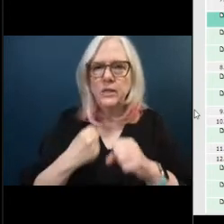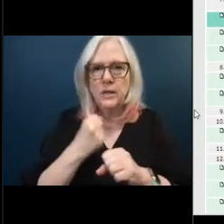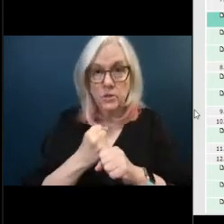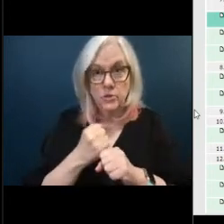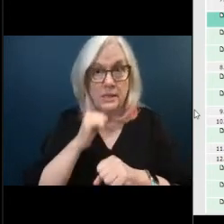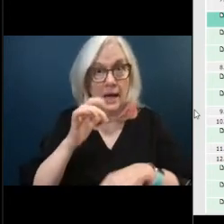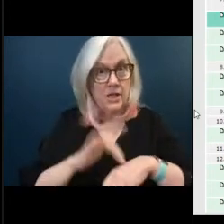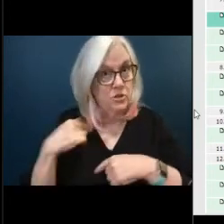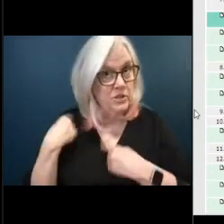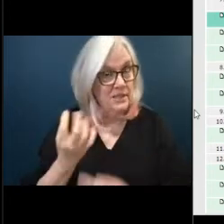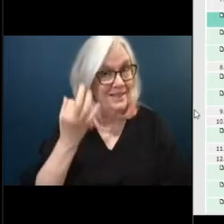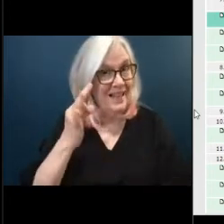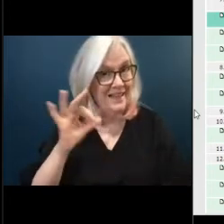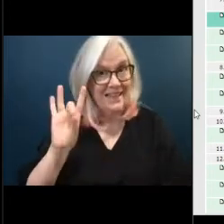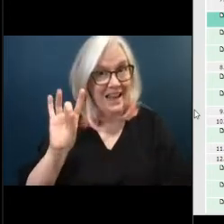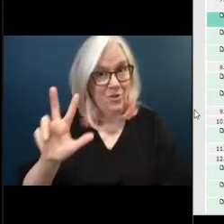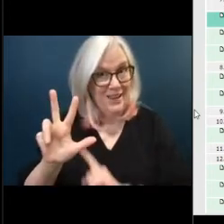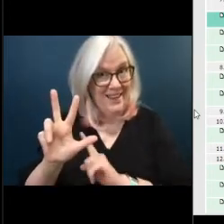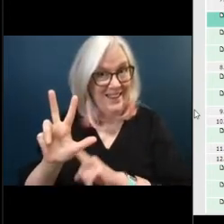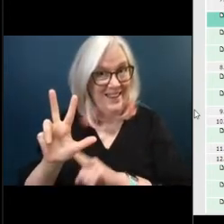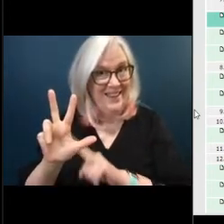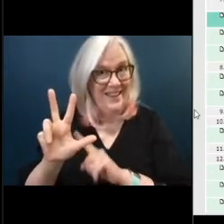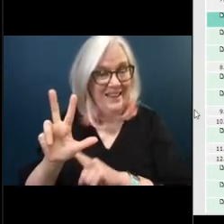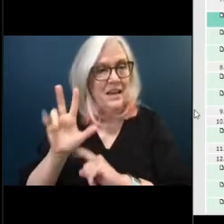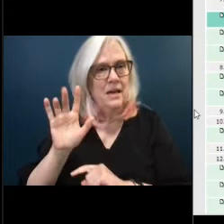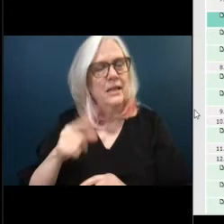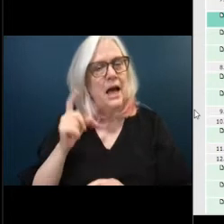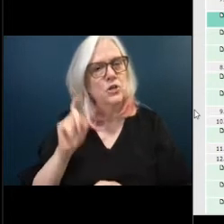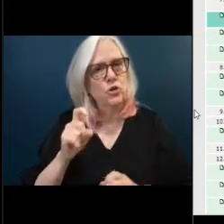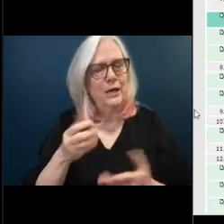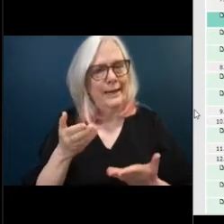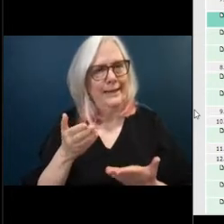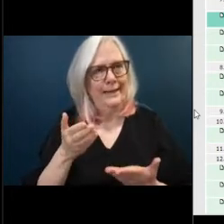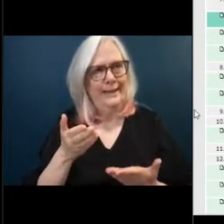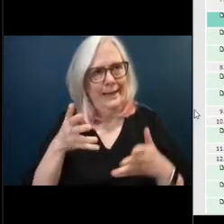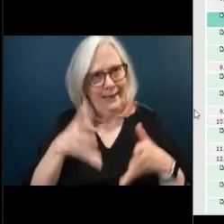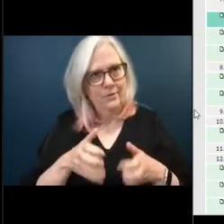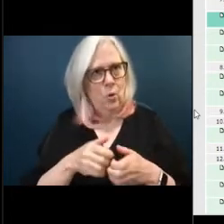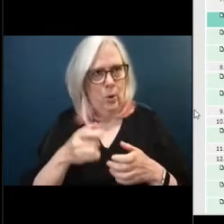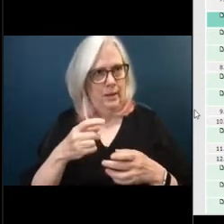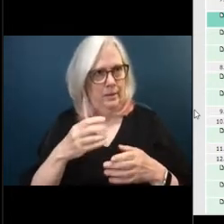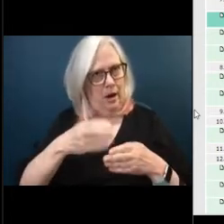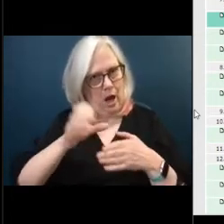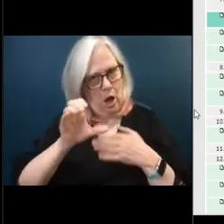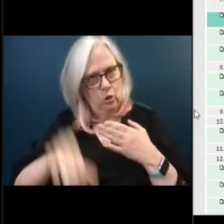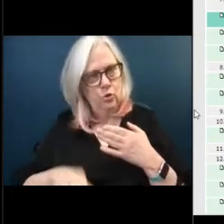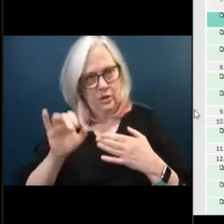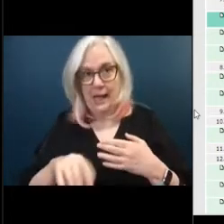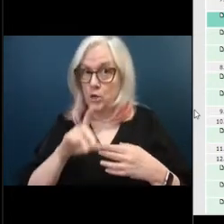1983 that might lead you to the proper conclusion that the road was in dire need of service so